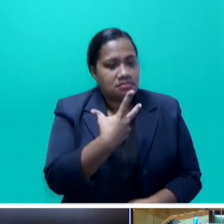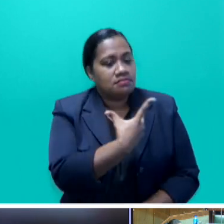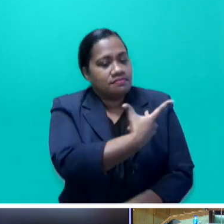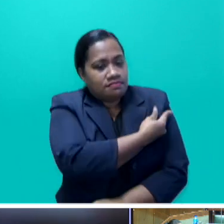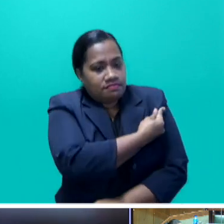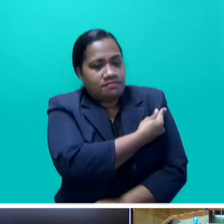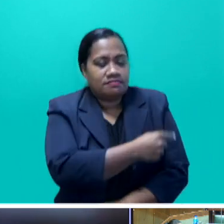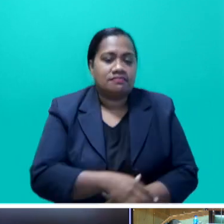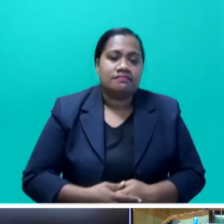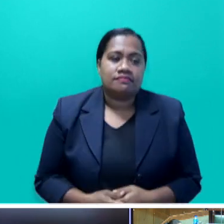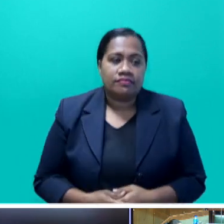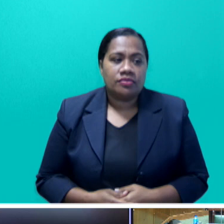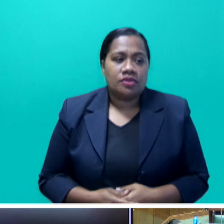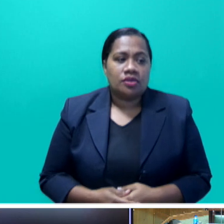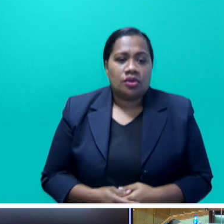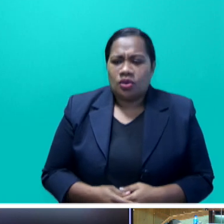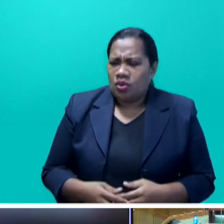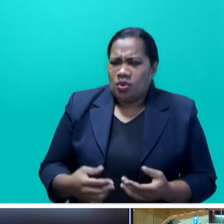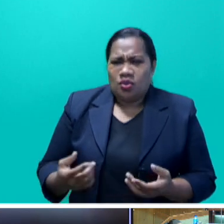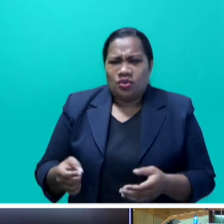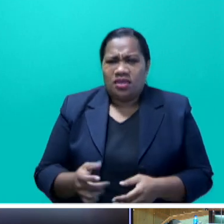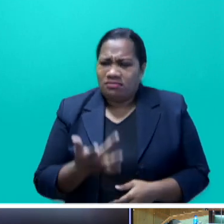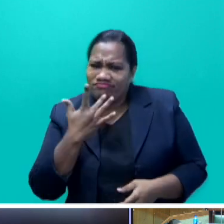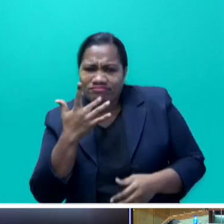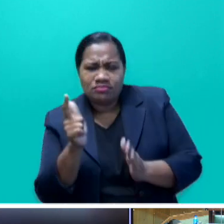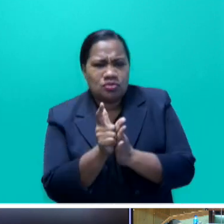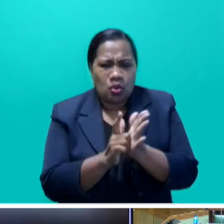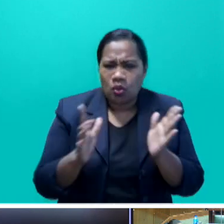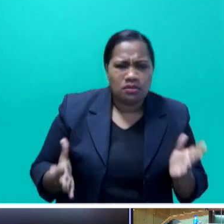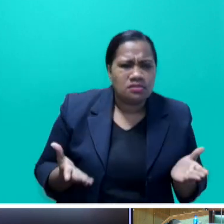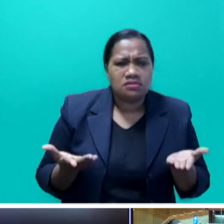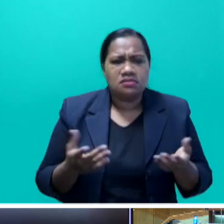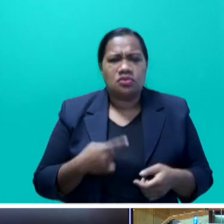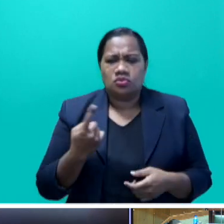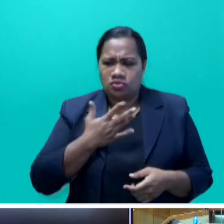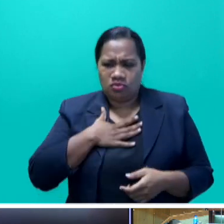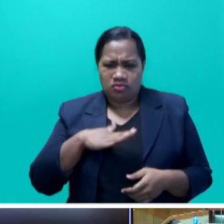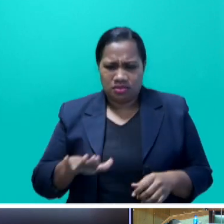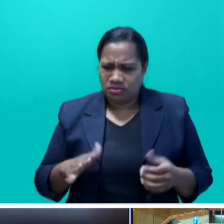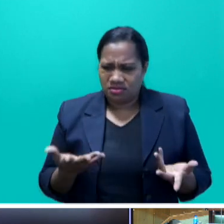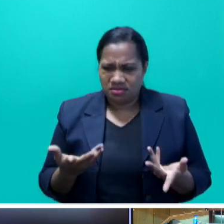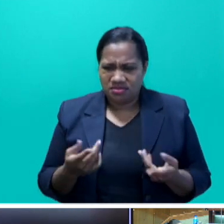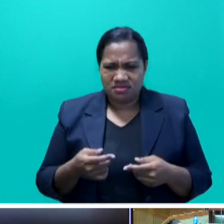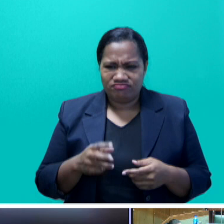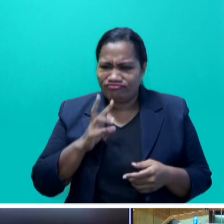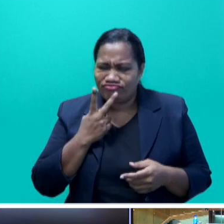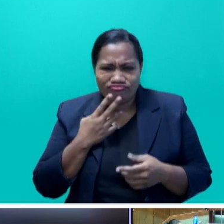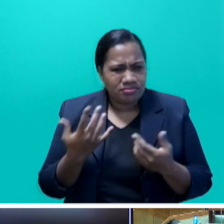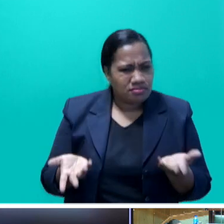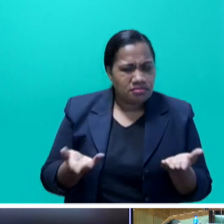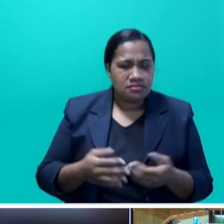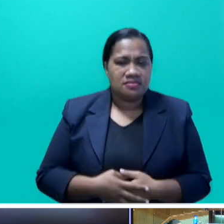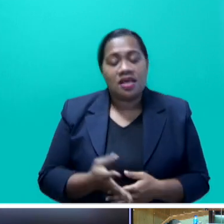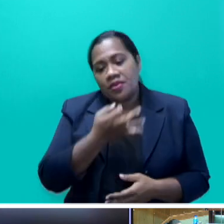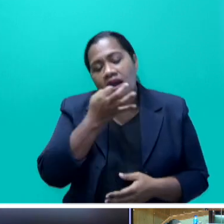To the Bush lawyers who want to litigate that mandate, I ask, do